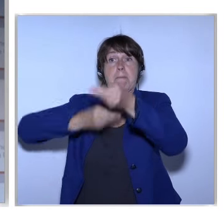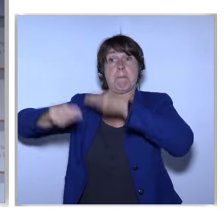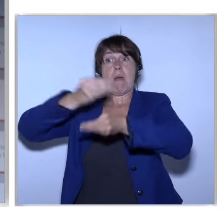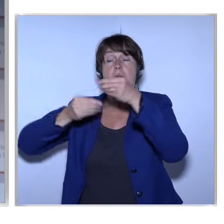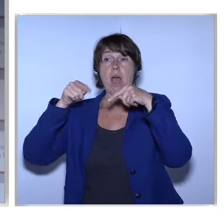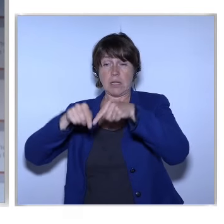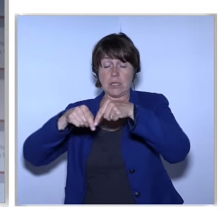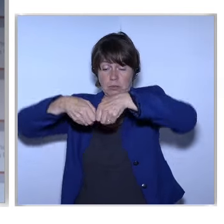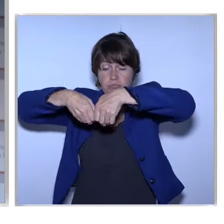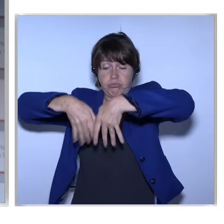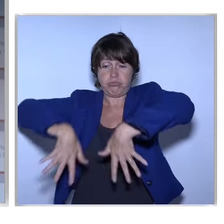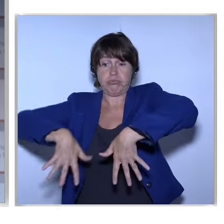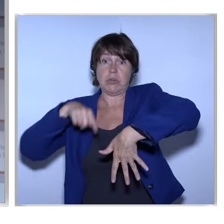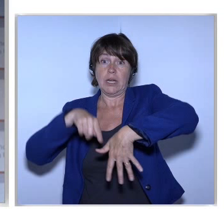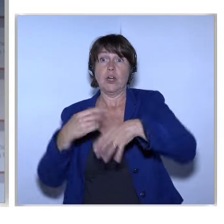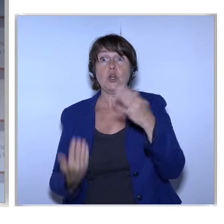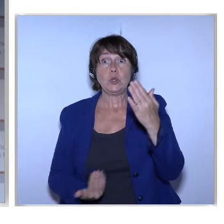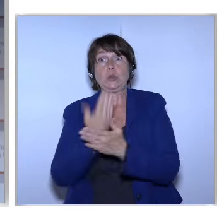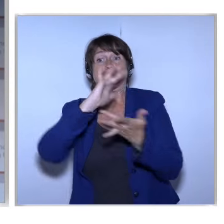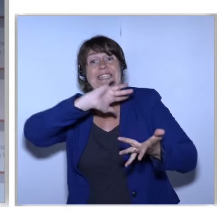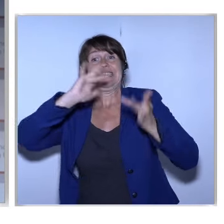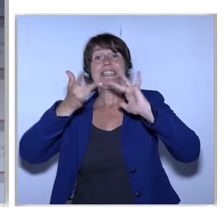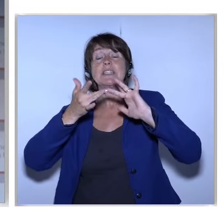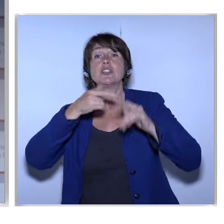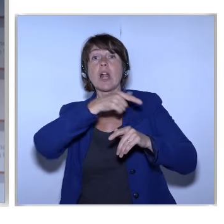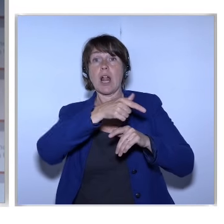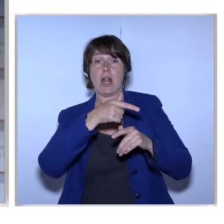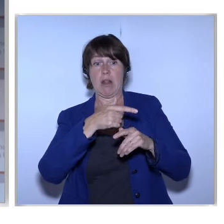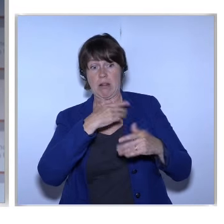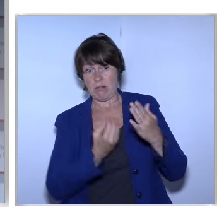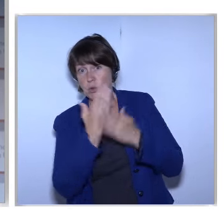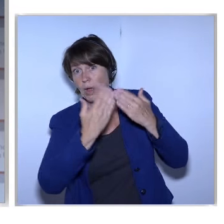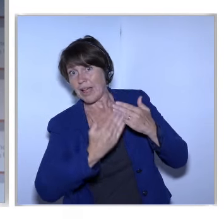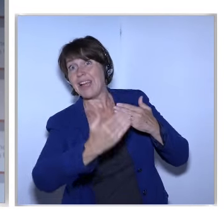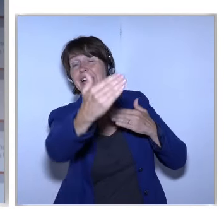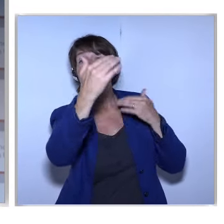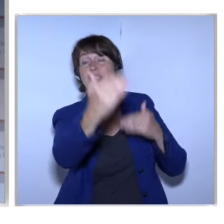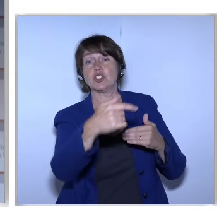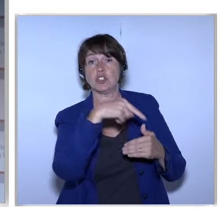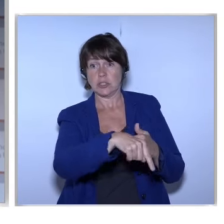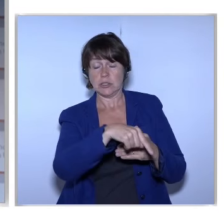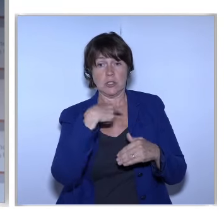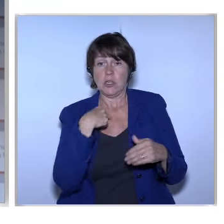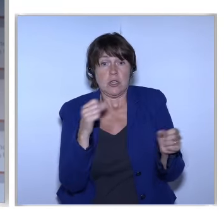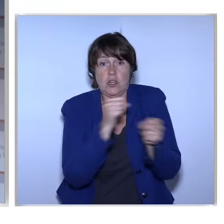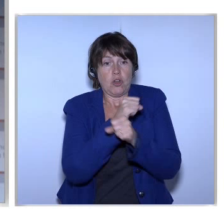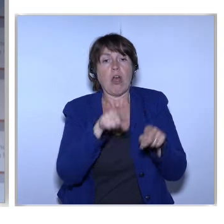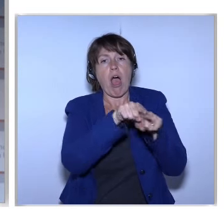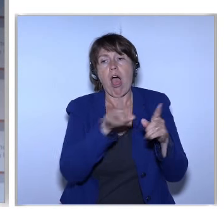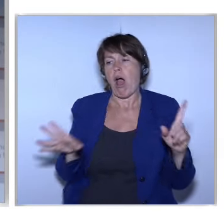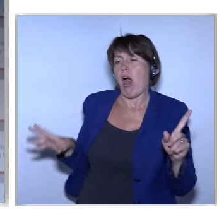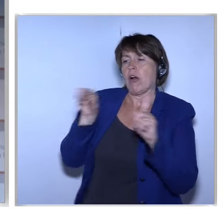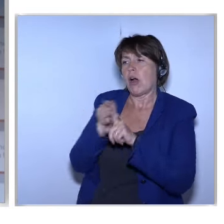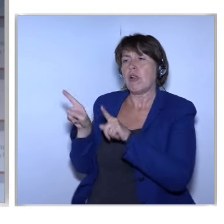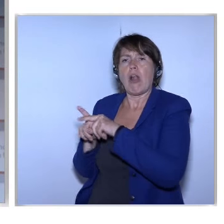innovation In a digital age fit together You can't do innovation In the data age In the way that we did it In the